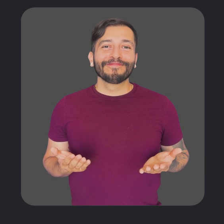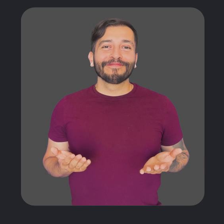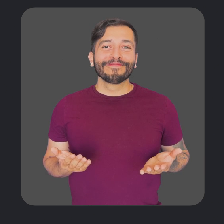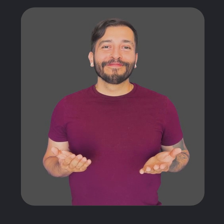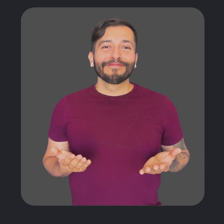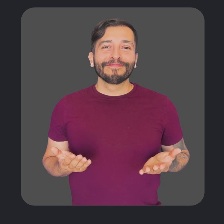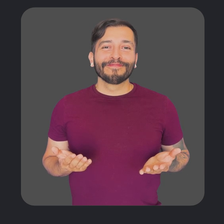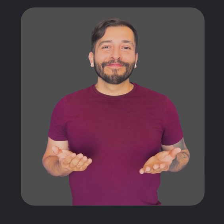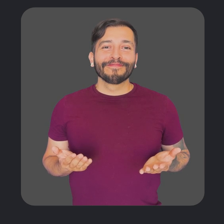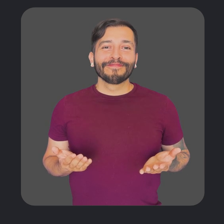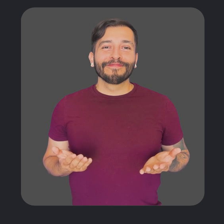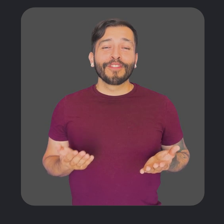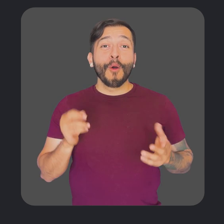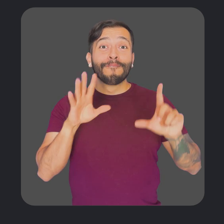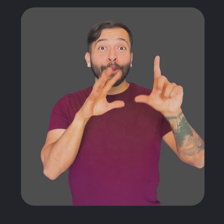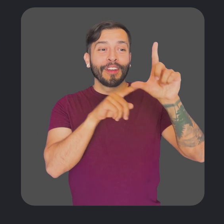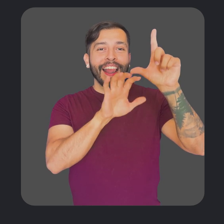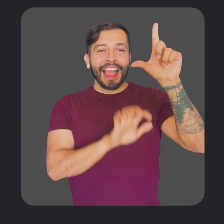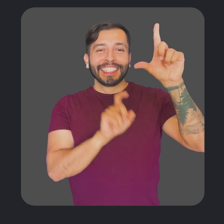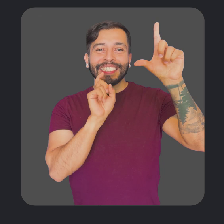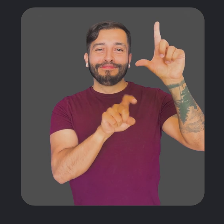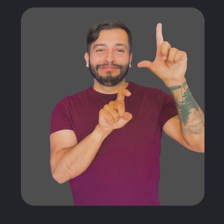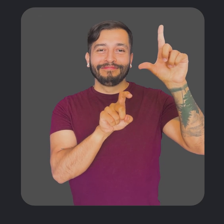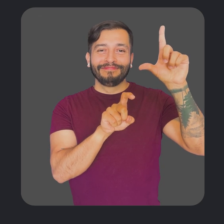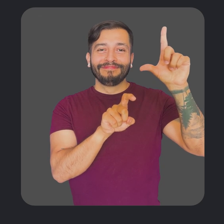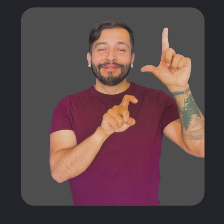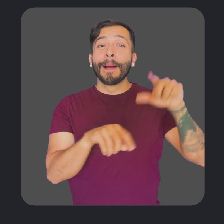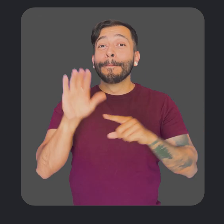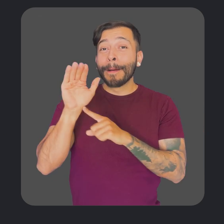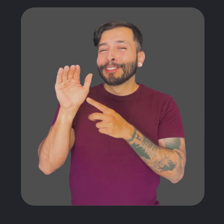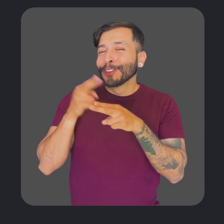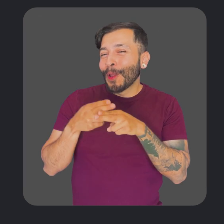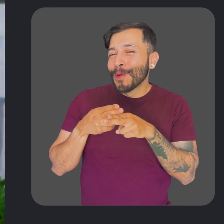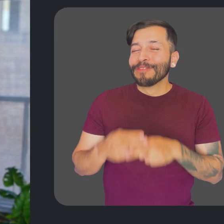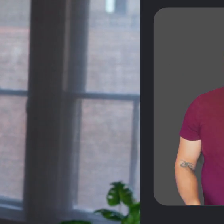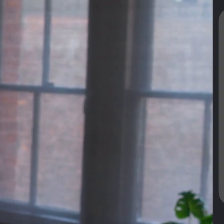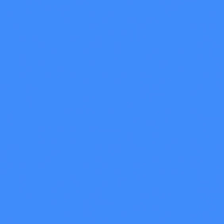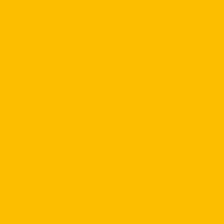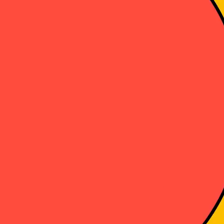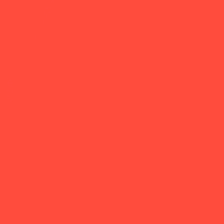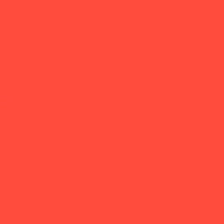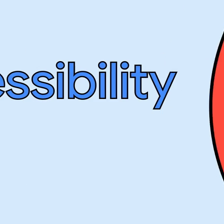a11y slash news or by clicking the link in the description of this video. Bye for now!